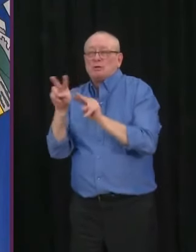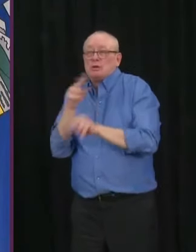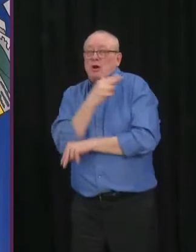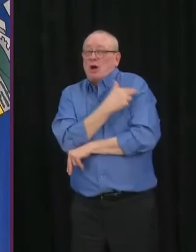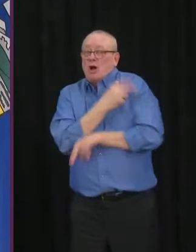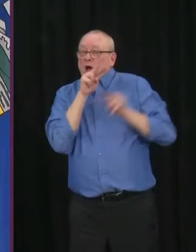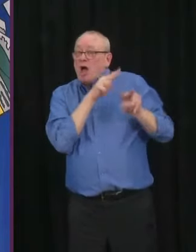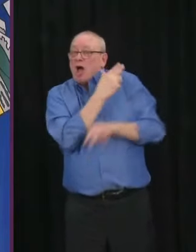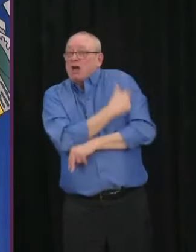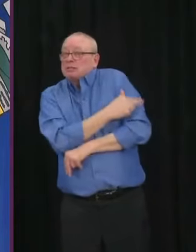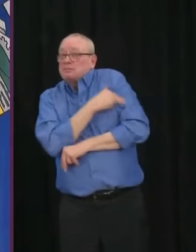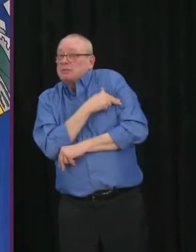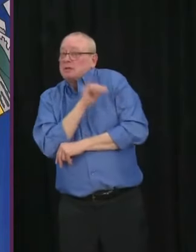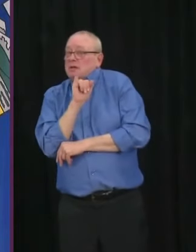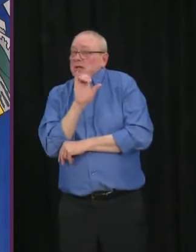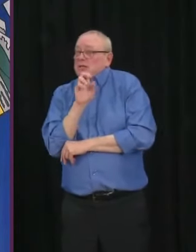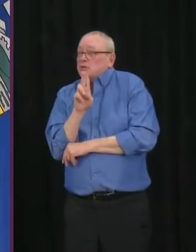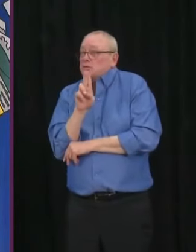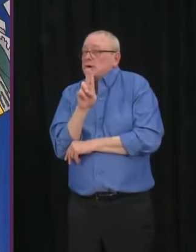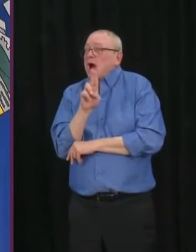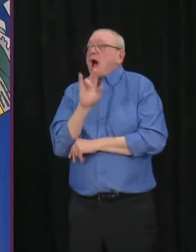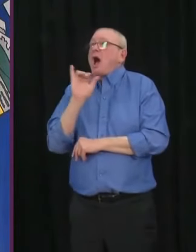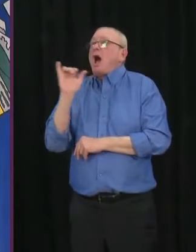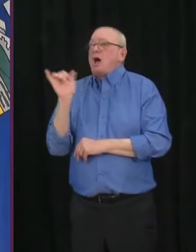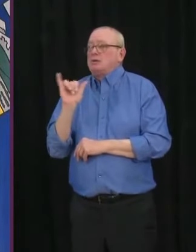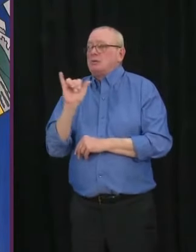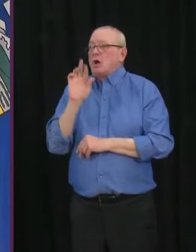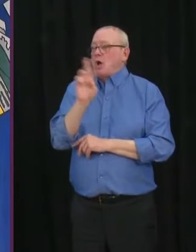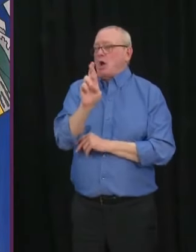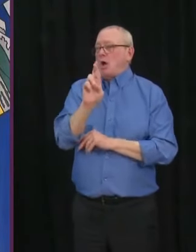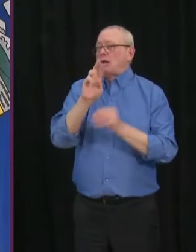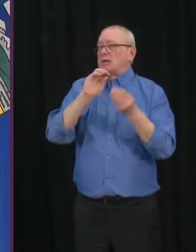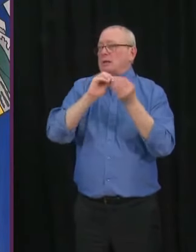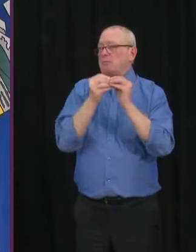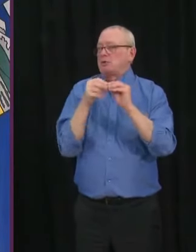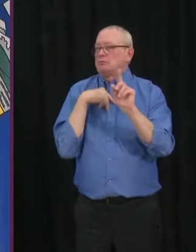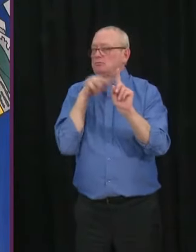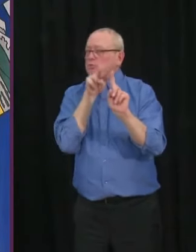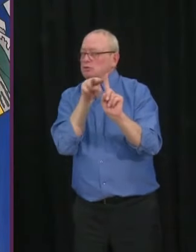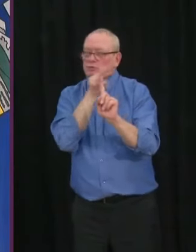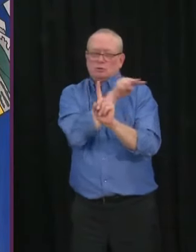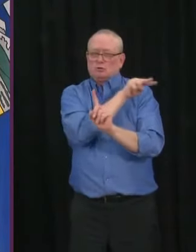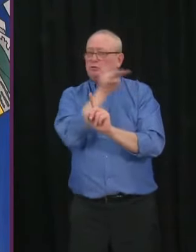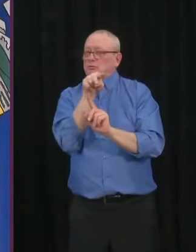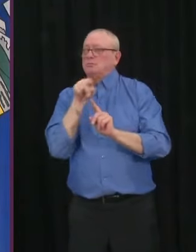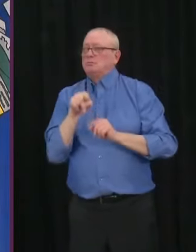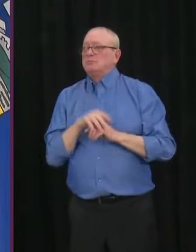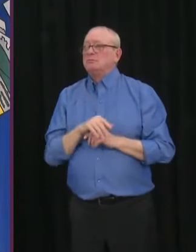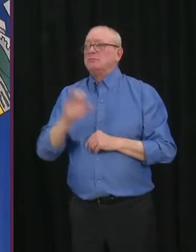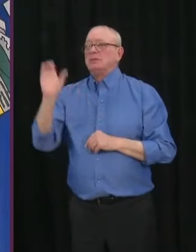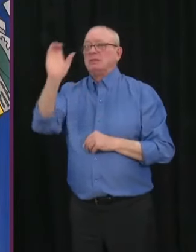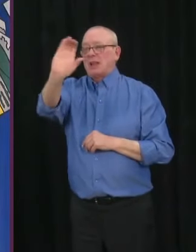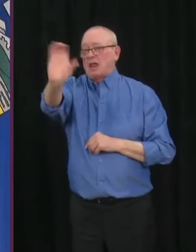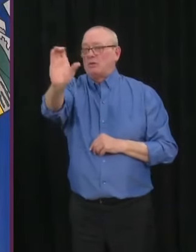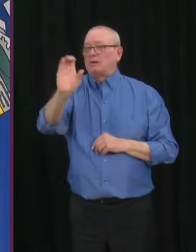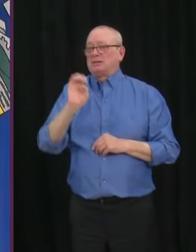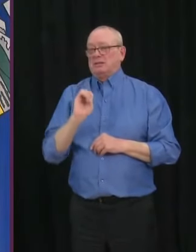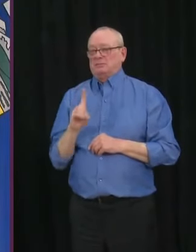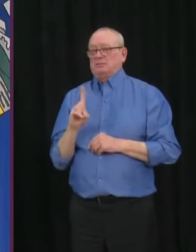looking at our values, where they can be calculated, Calgary and Edmonton and province-wide, we can look at that